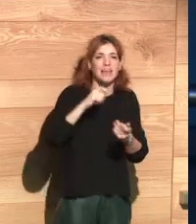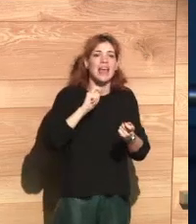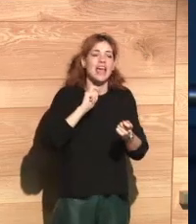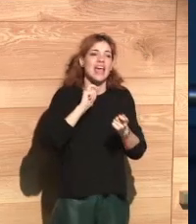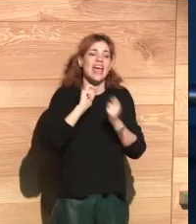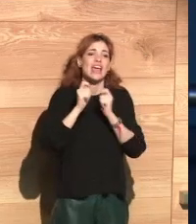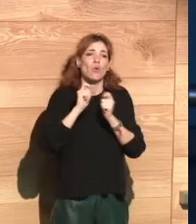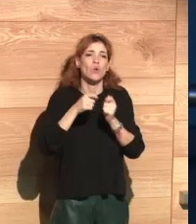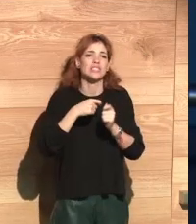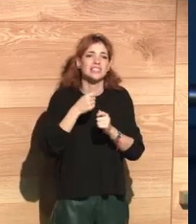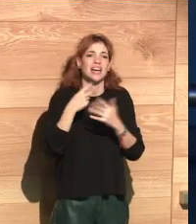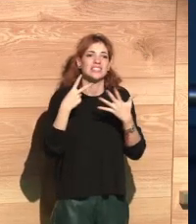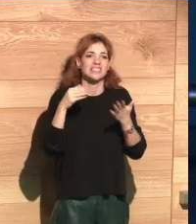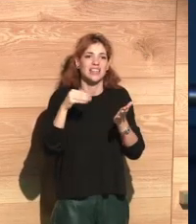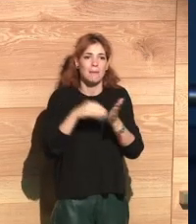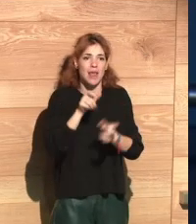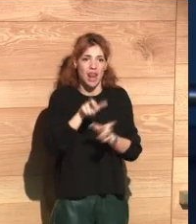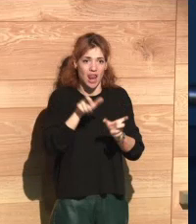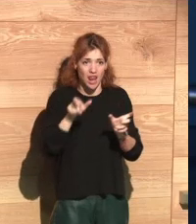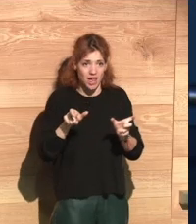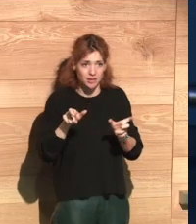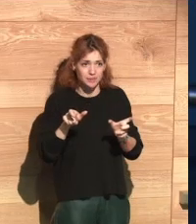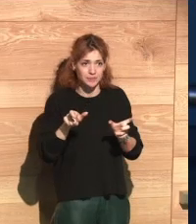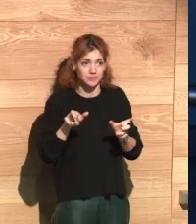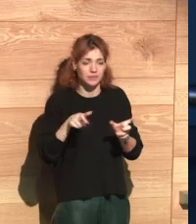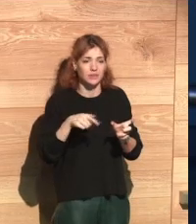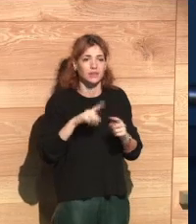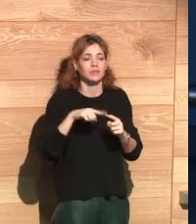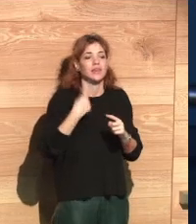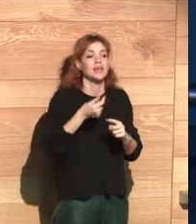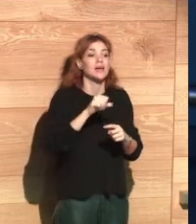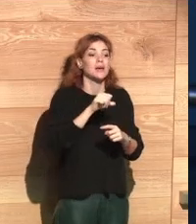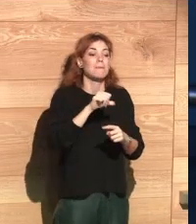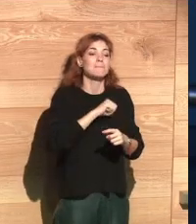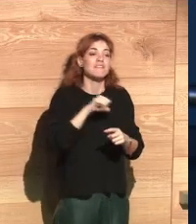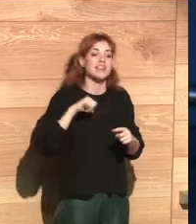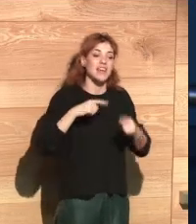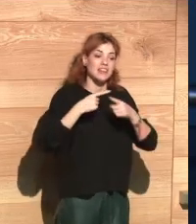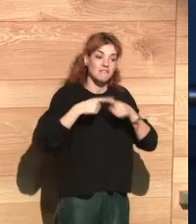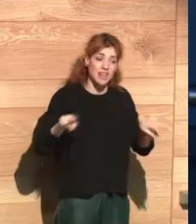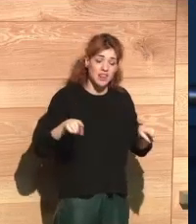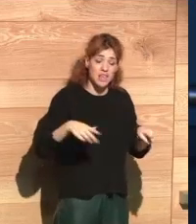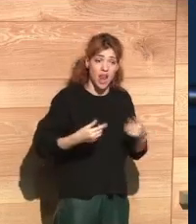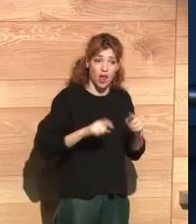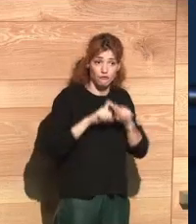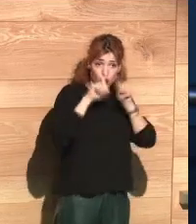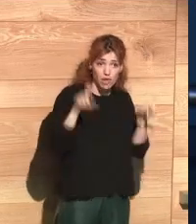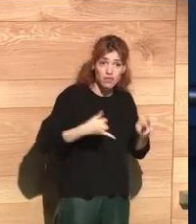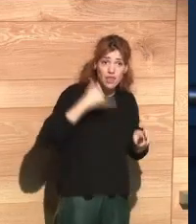a study of covering more than 1,000 people and